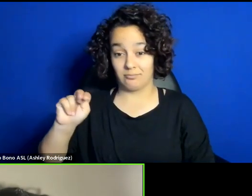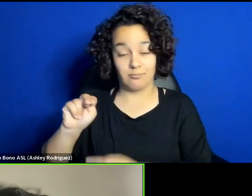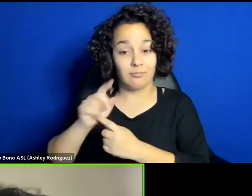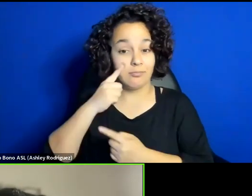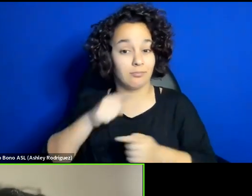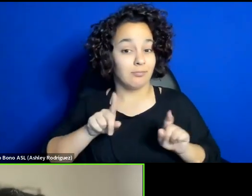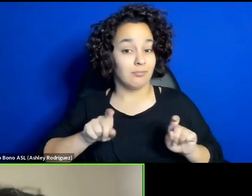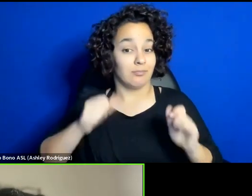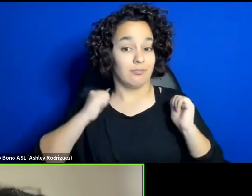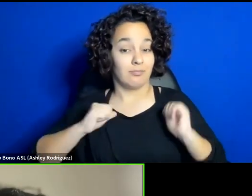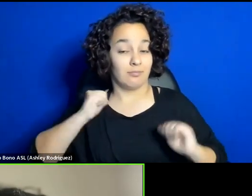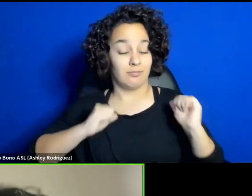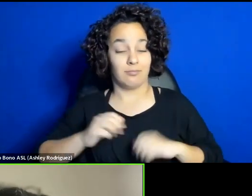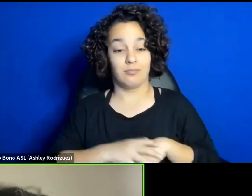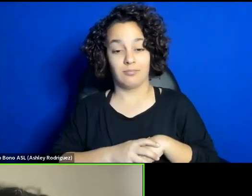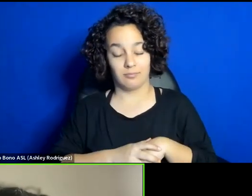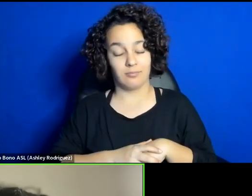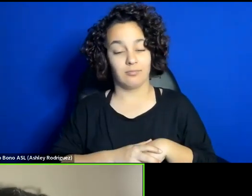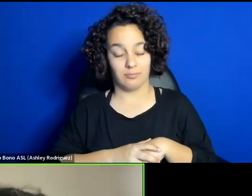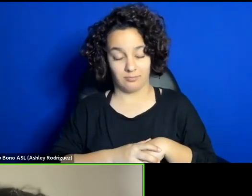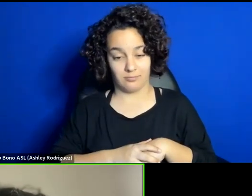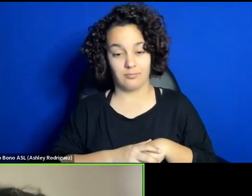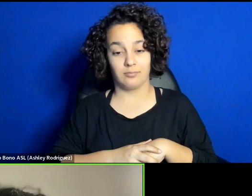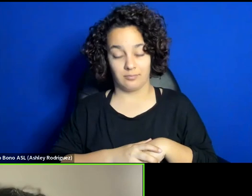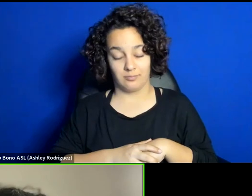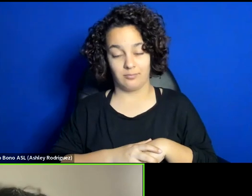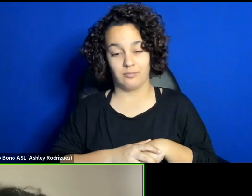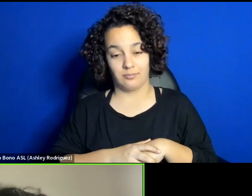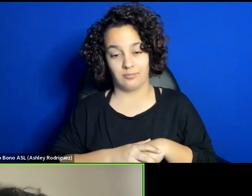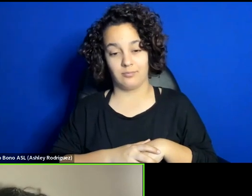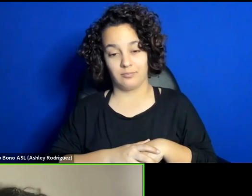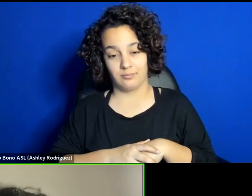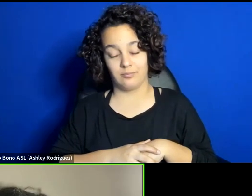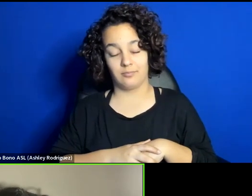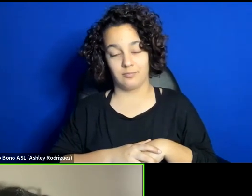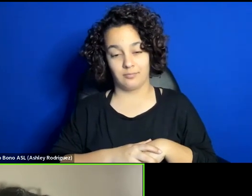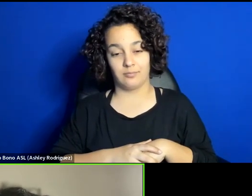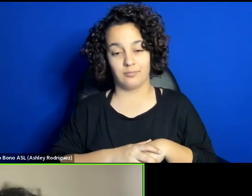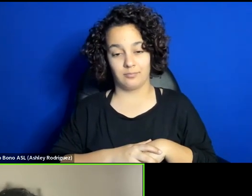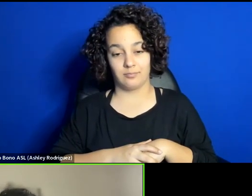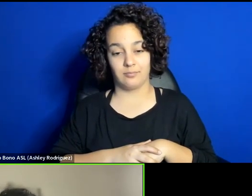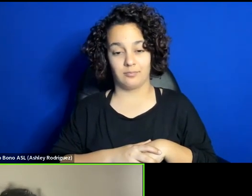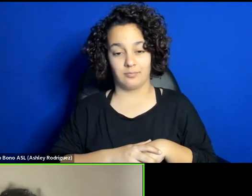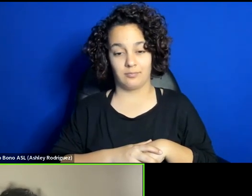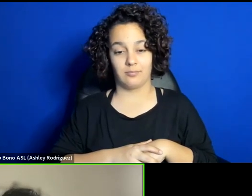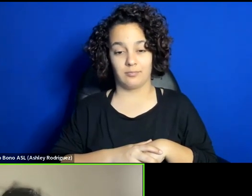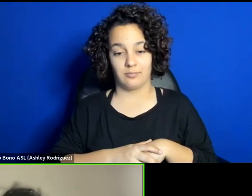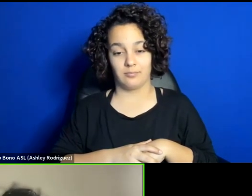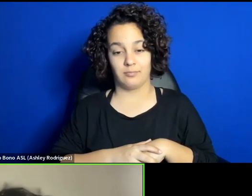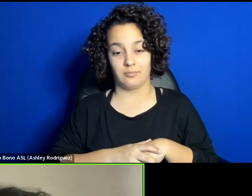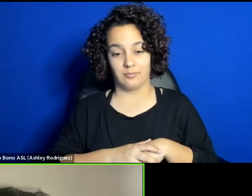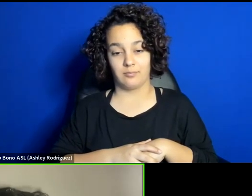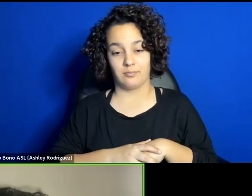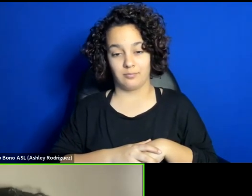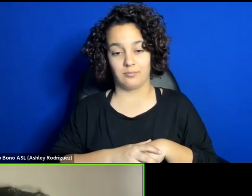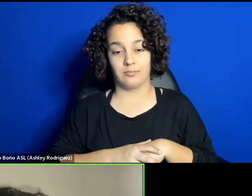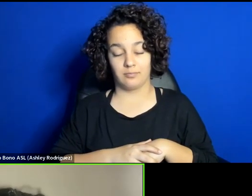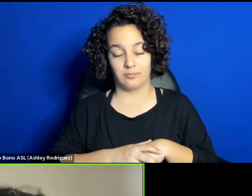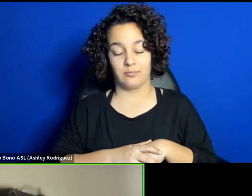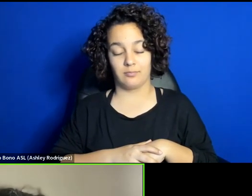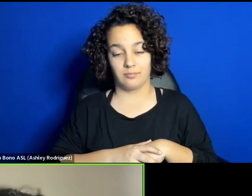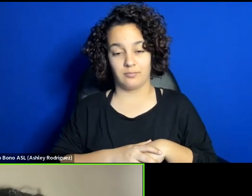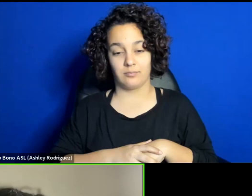This was an answer to what students felt, which felt is necessary